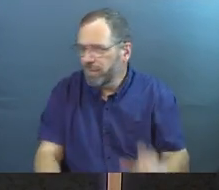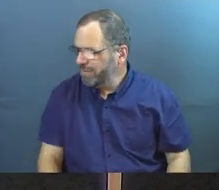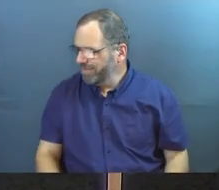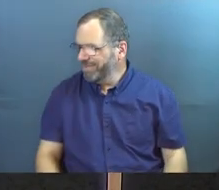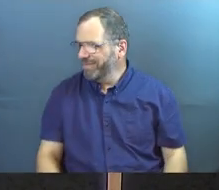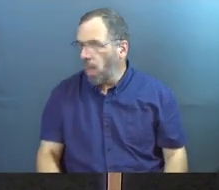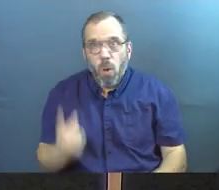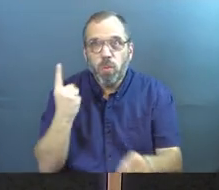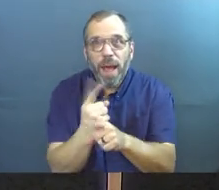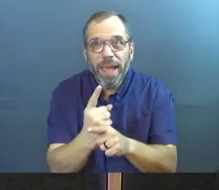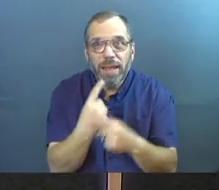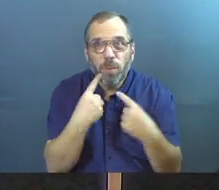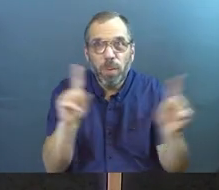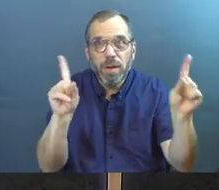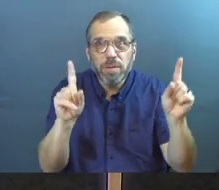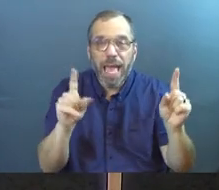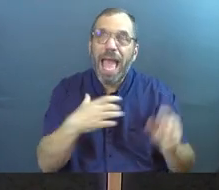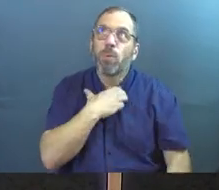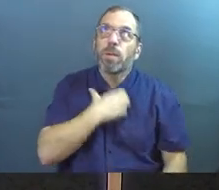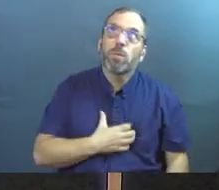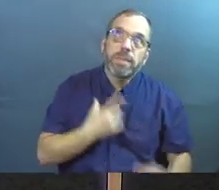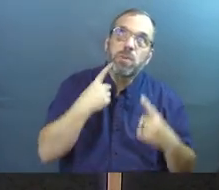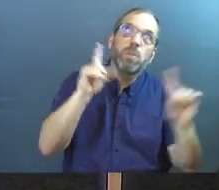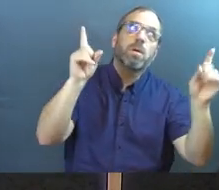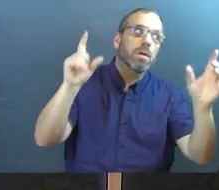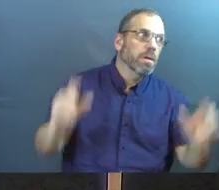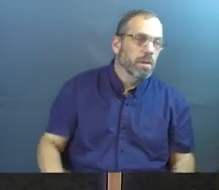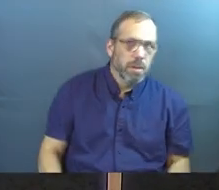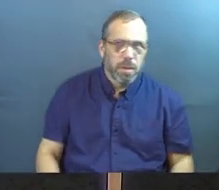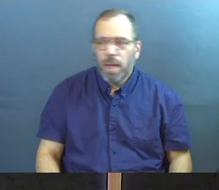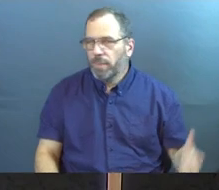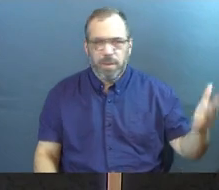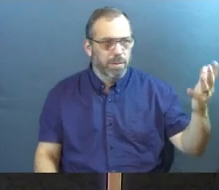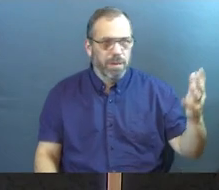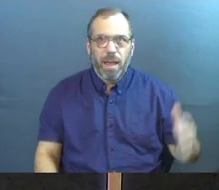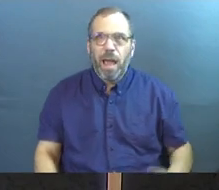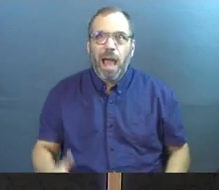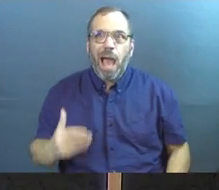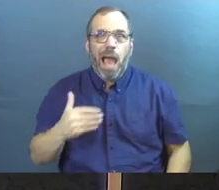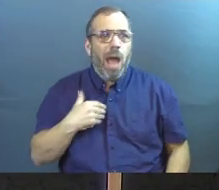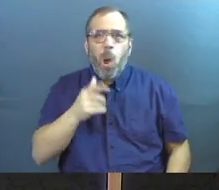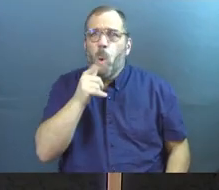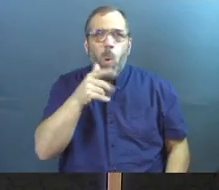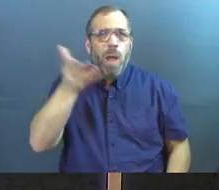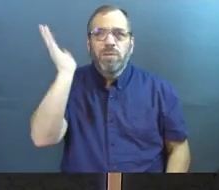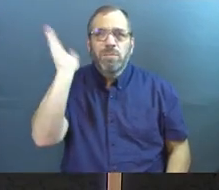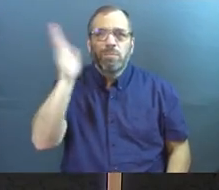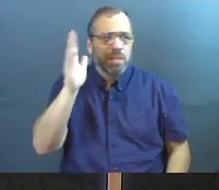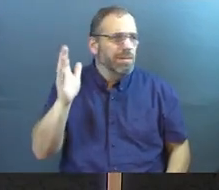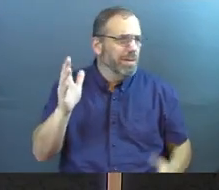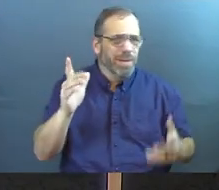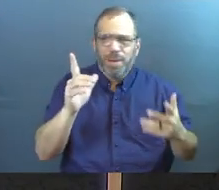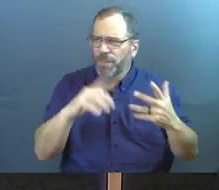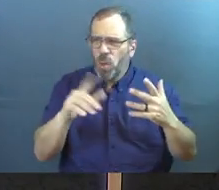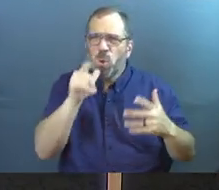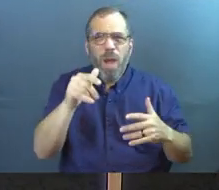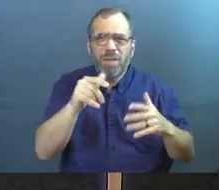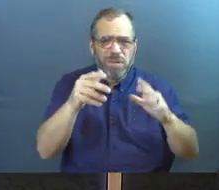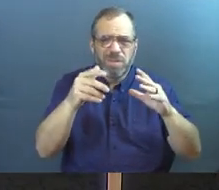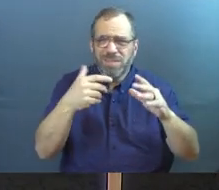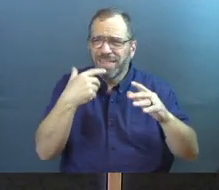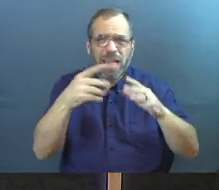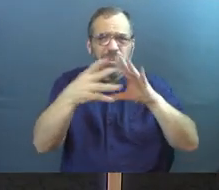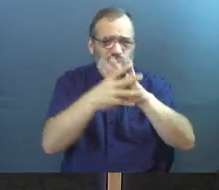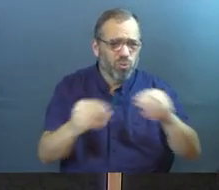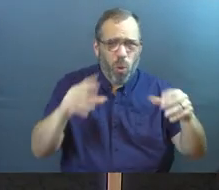I mean, isn't that the way that this works? It's the way that we wish it would work. I mean, our speakers, whoever's speaking to us, whoever's ever telling